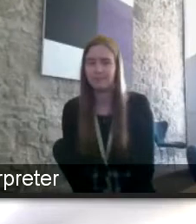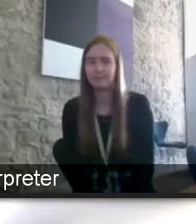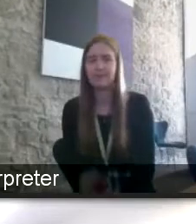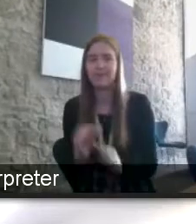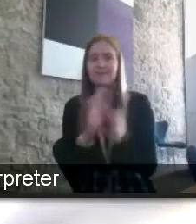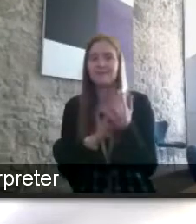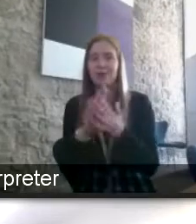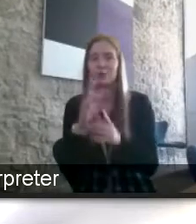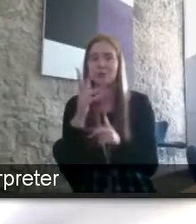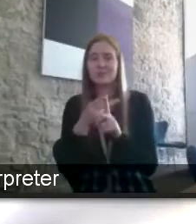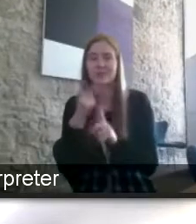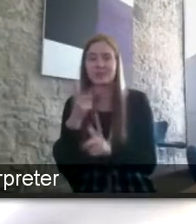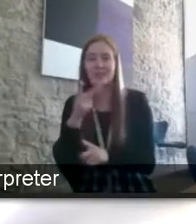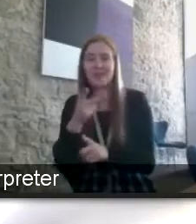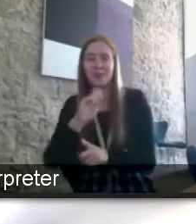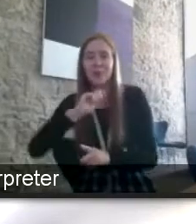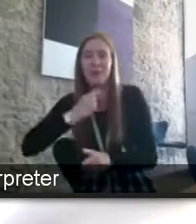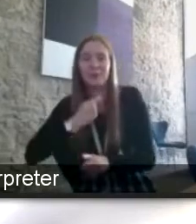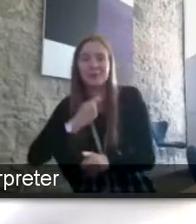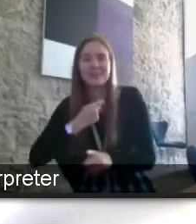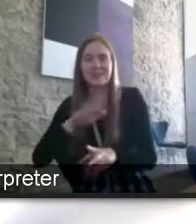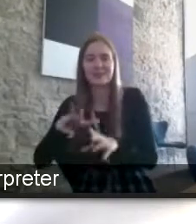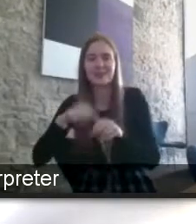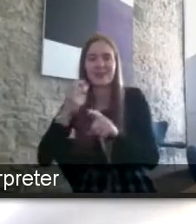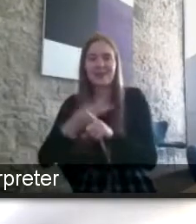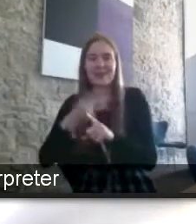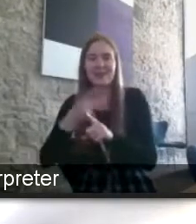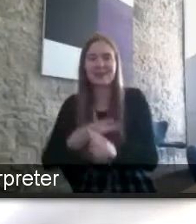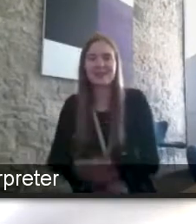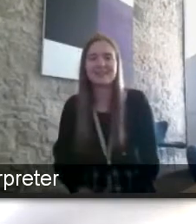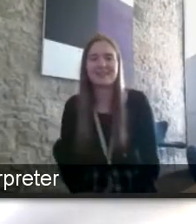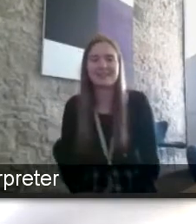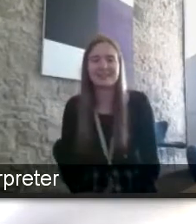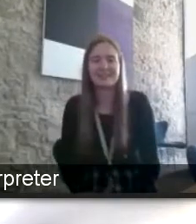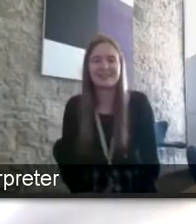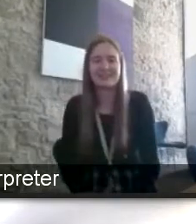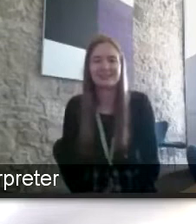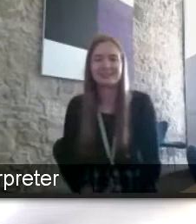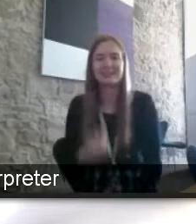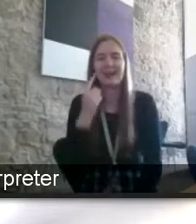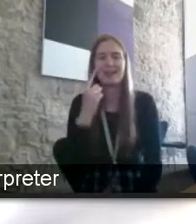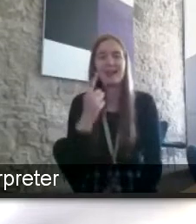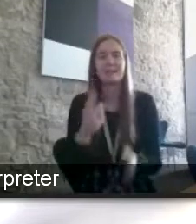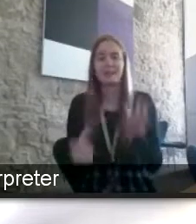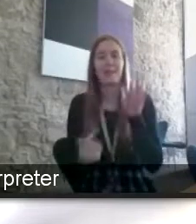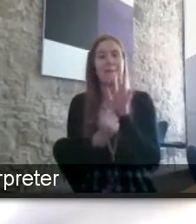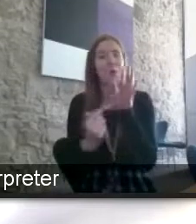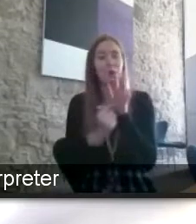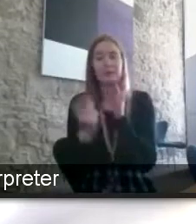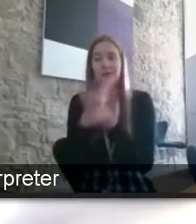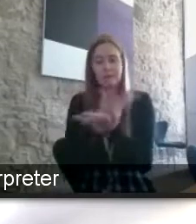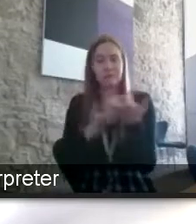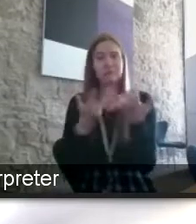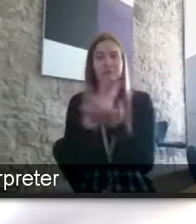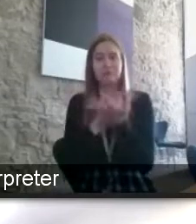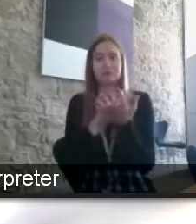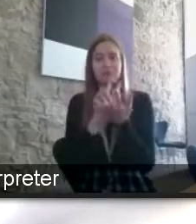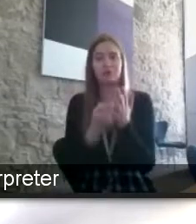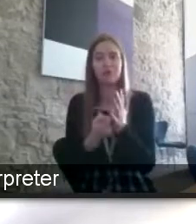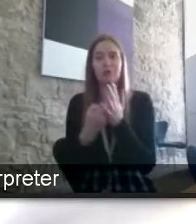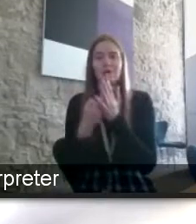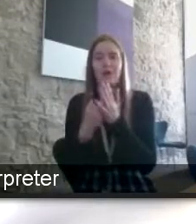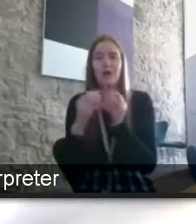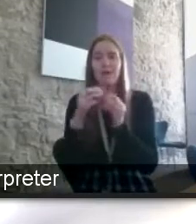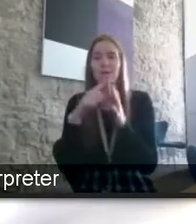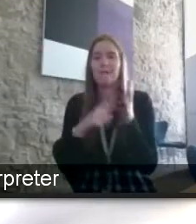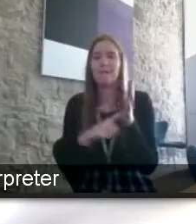i think this is an incredibly important discussion and i want to refer back to something bella